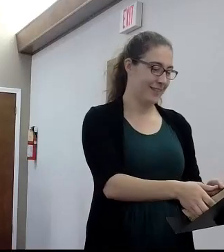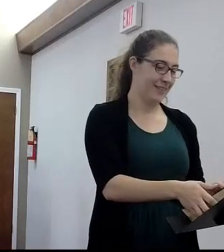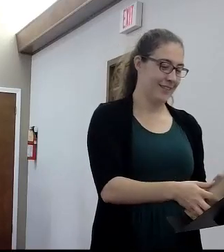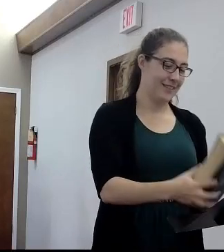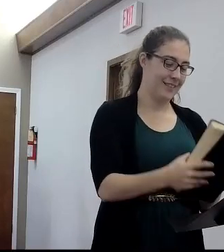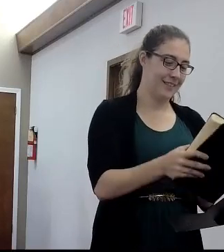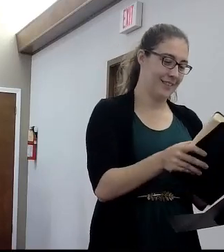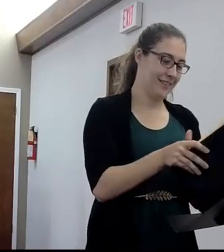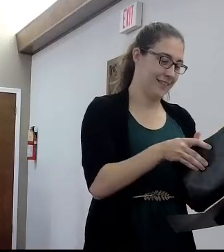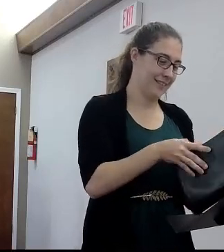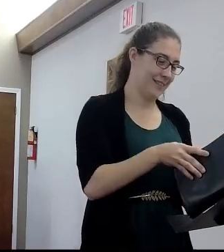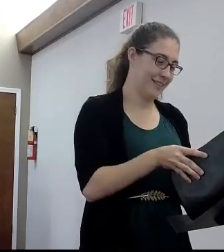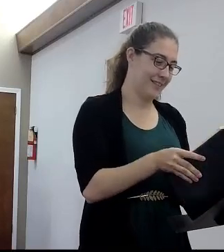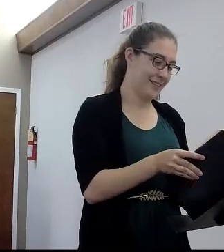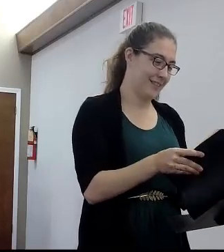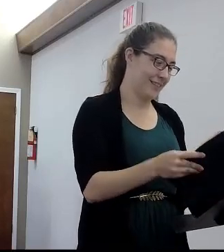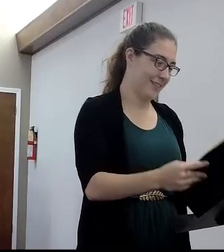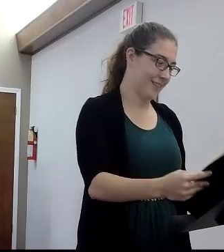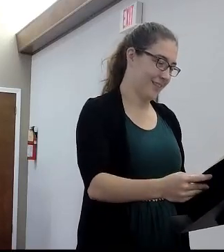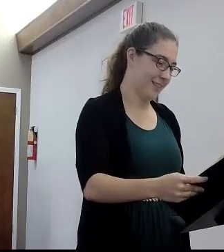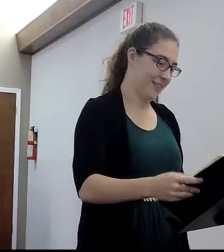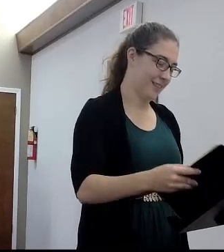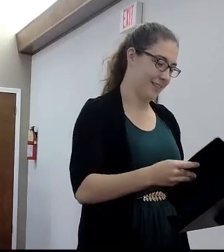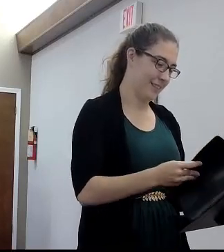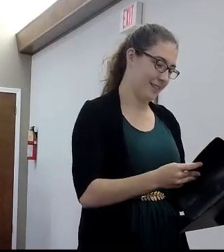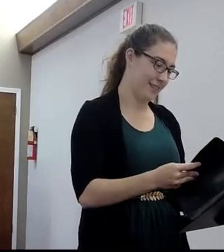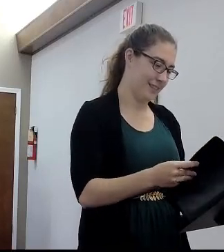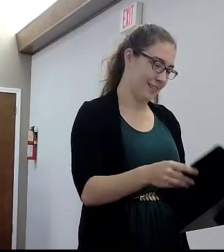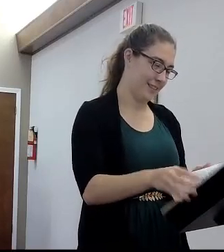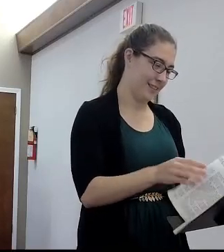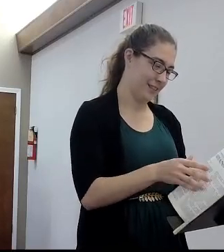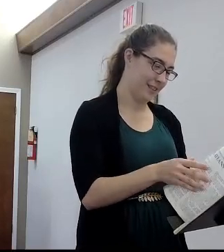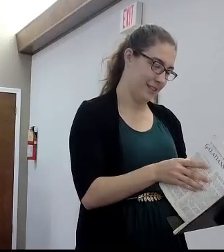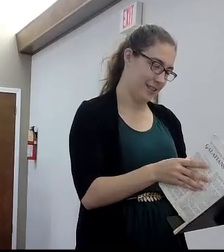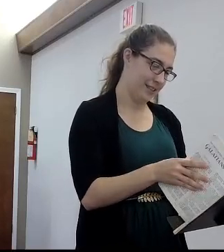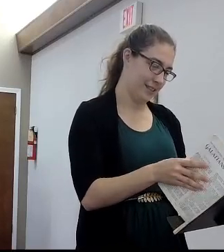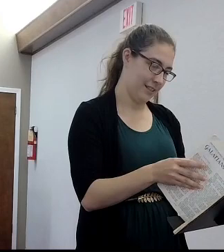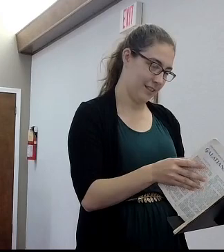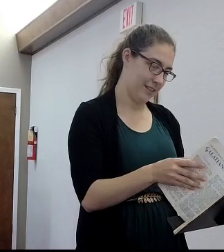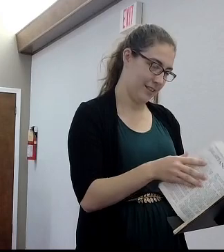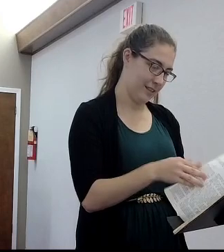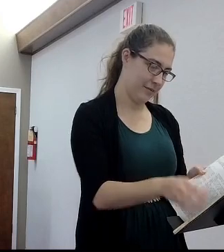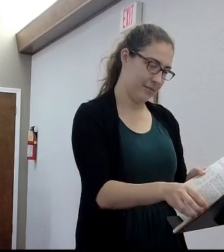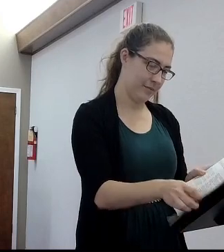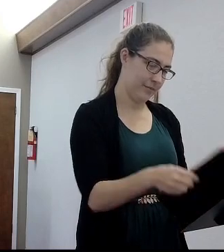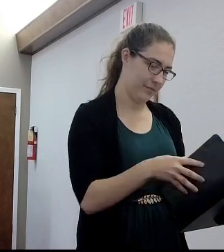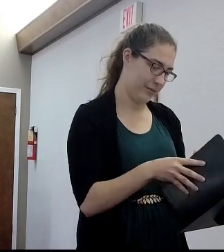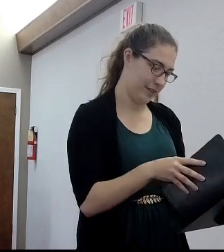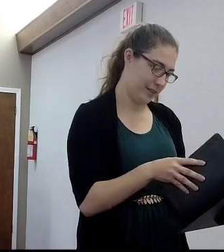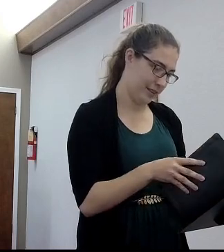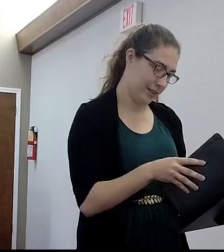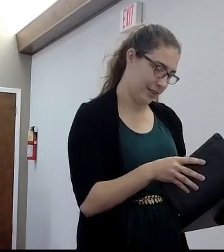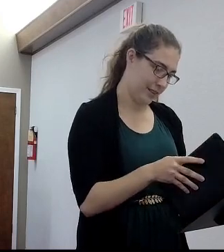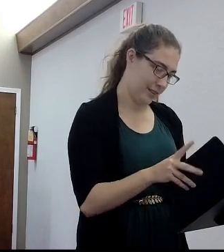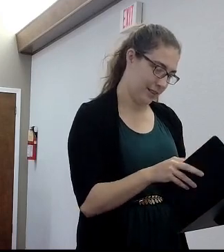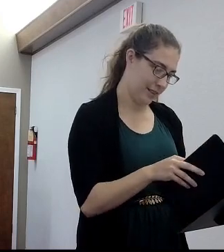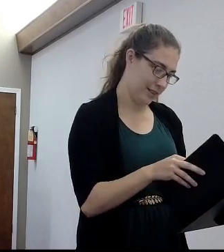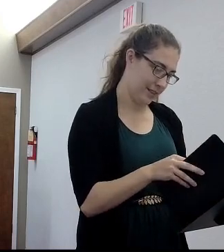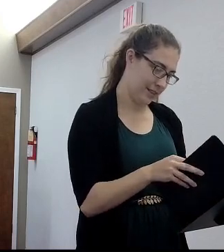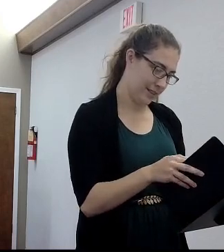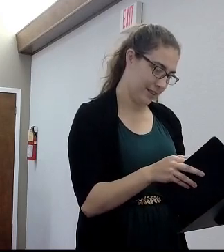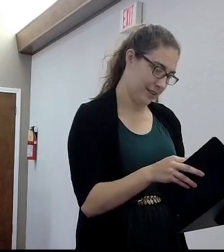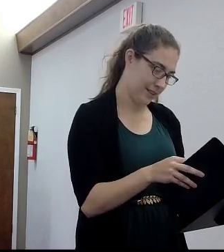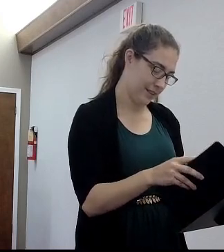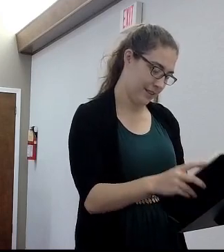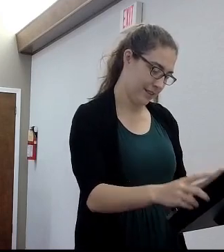We'll attempt at reading a few verses. How's that? Hebrews 13. We'll get in there. I'm trying my best to diligently work through this and get